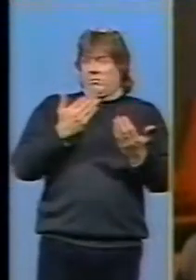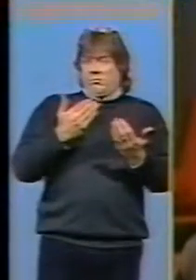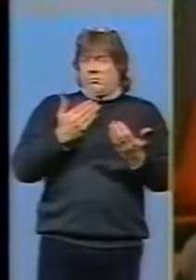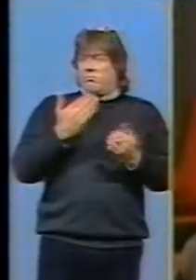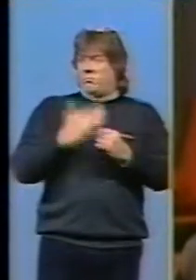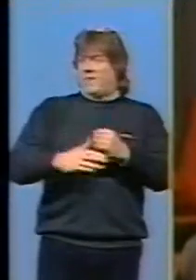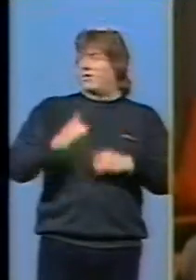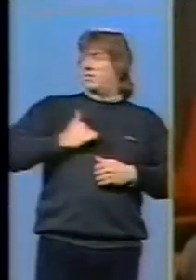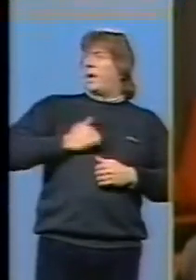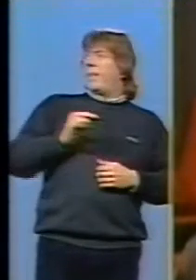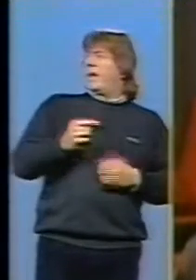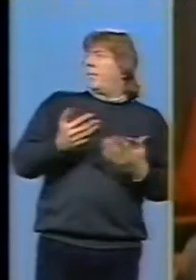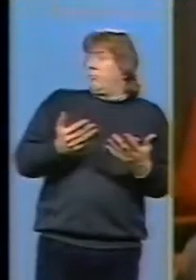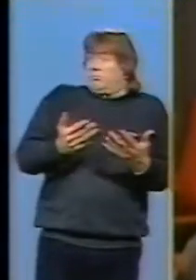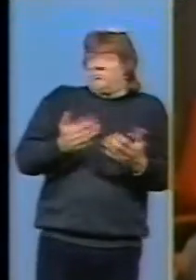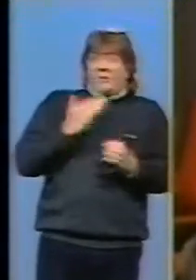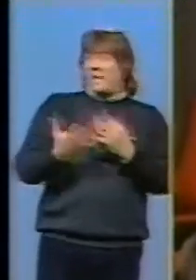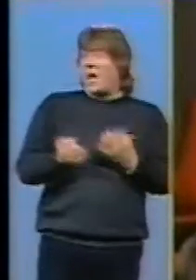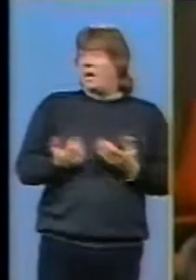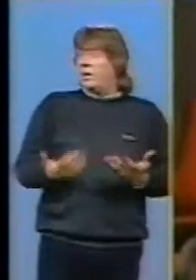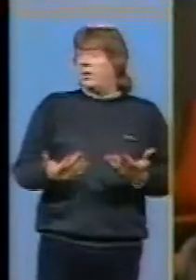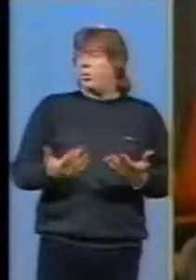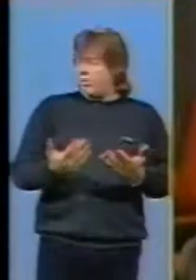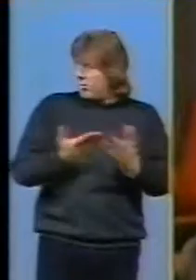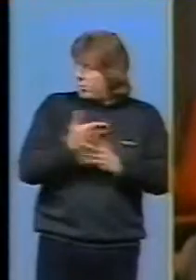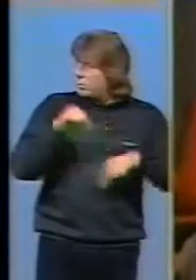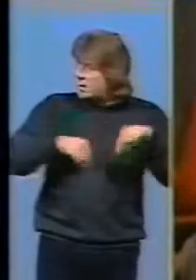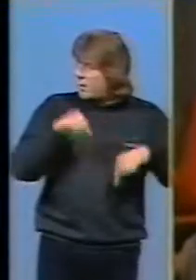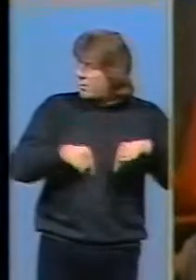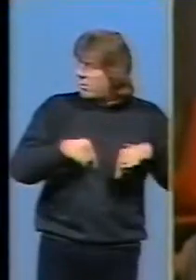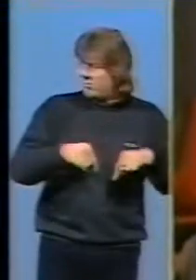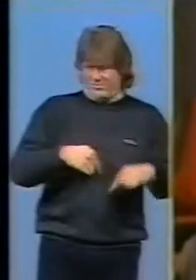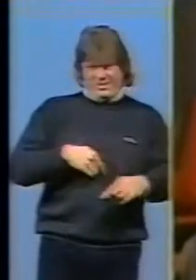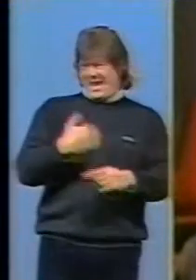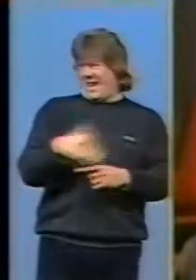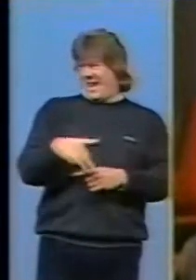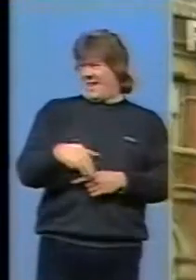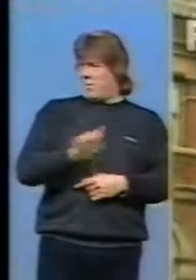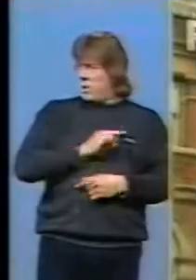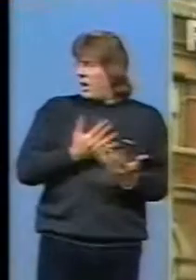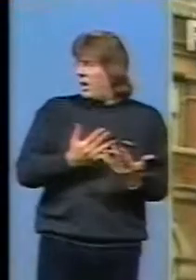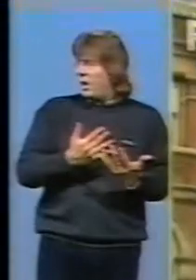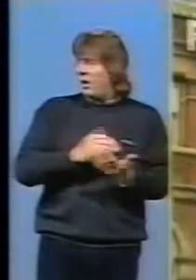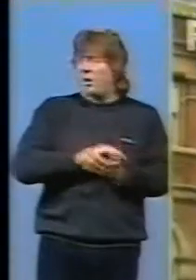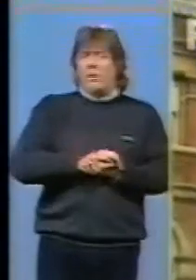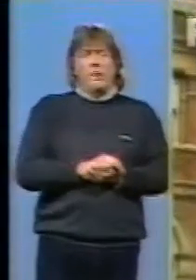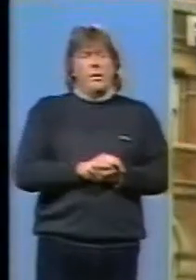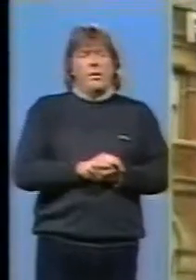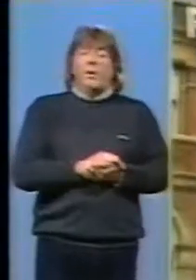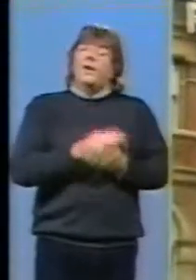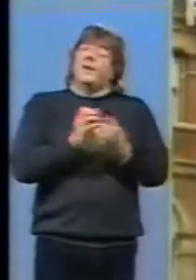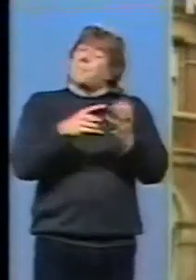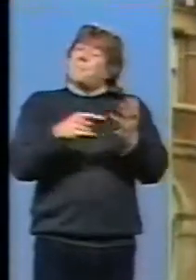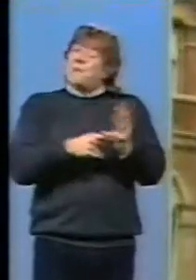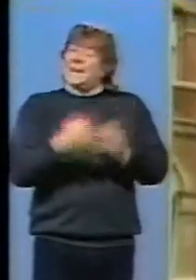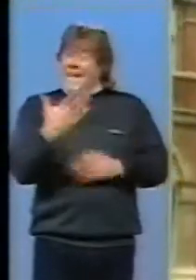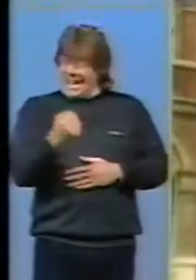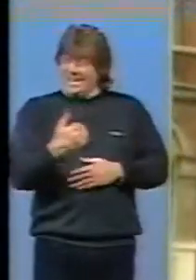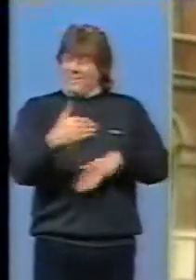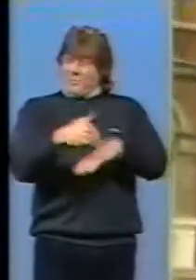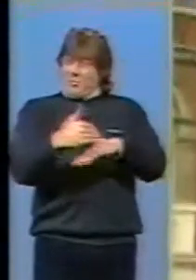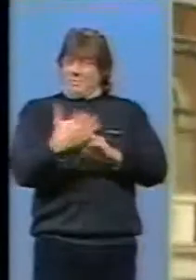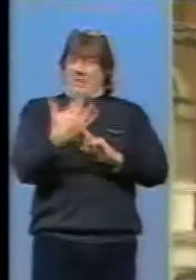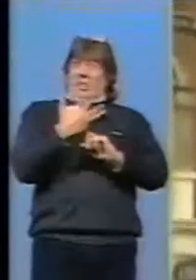didn't expect to have any stick what, from being disabled? yeah nah why? but he has taken some stick